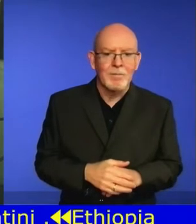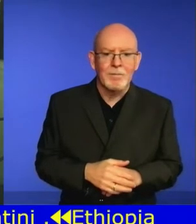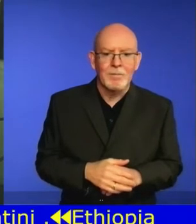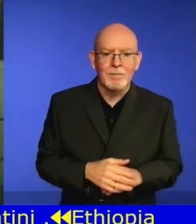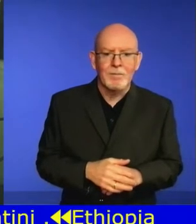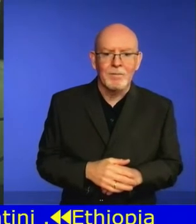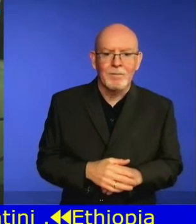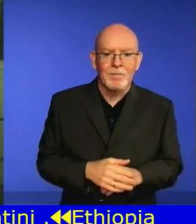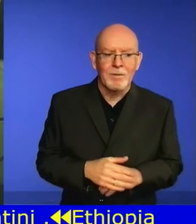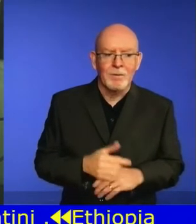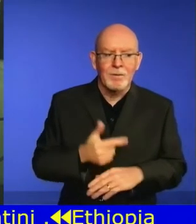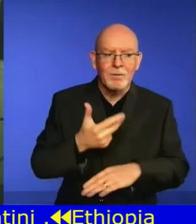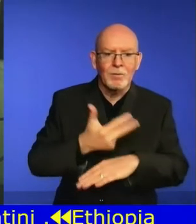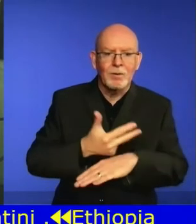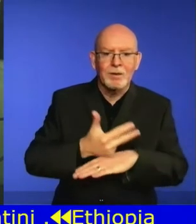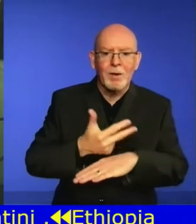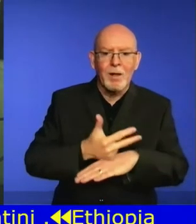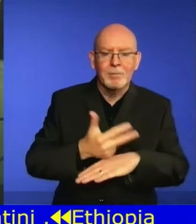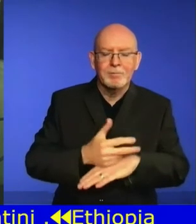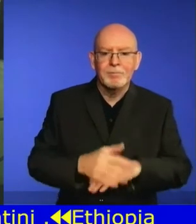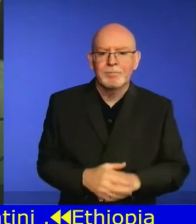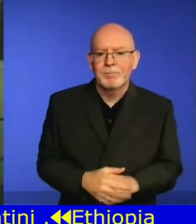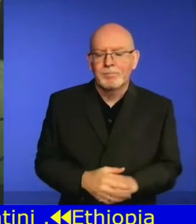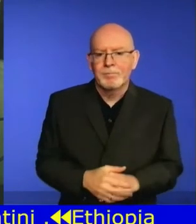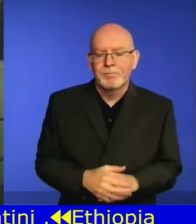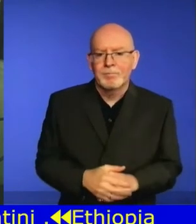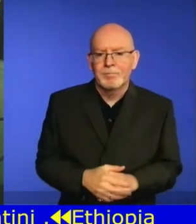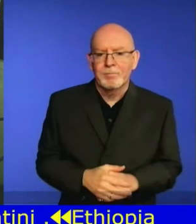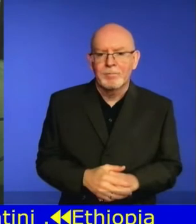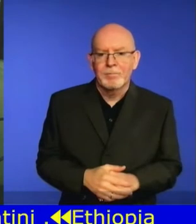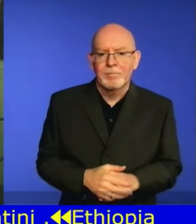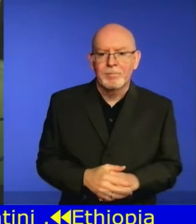Guinea, Guinea,-Bissau,